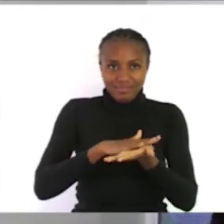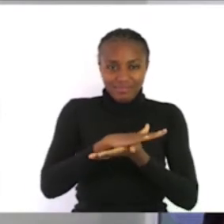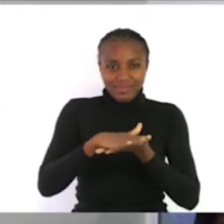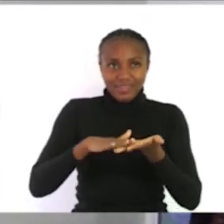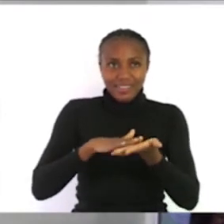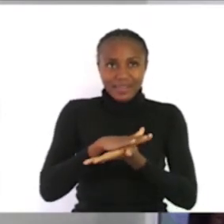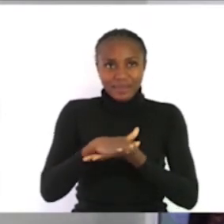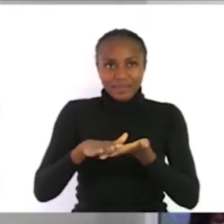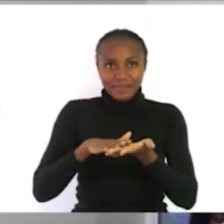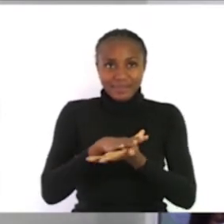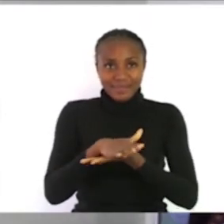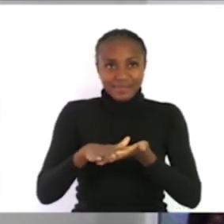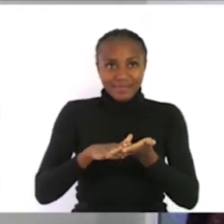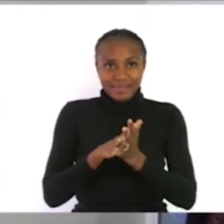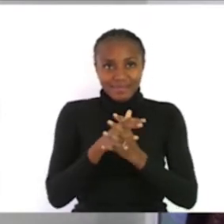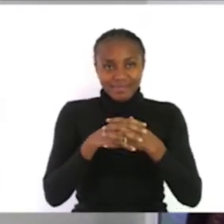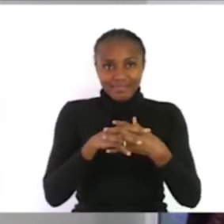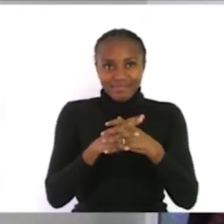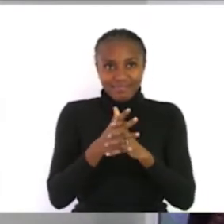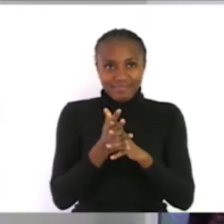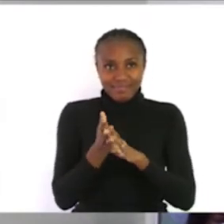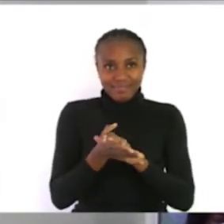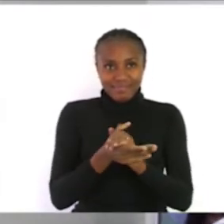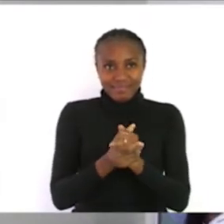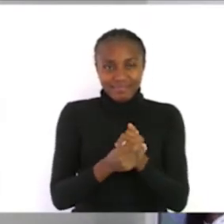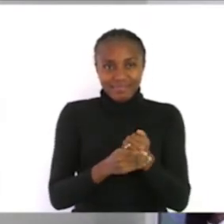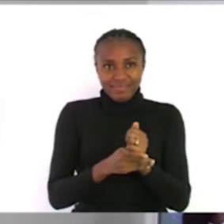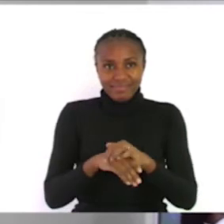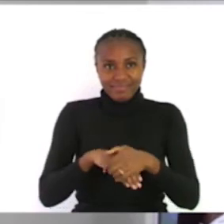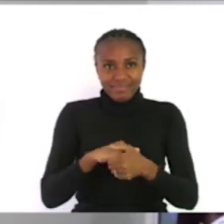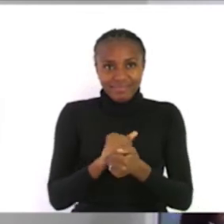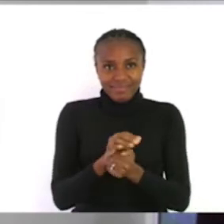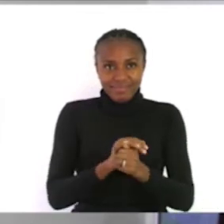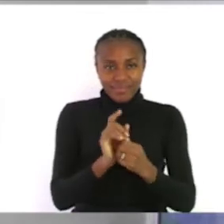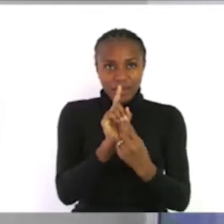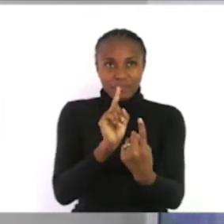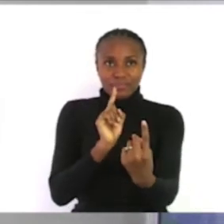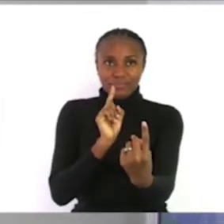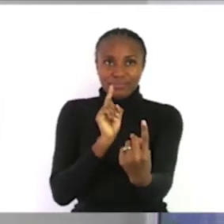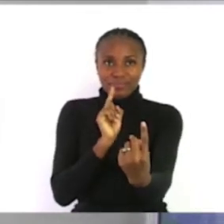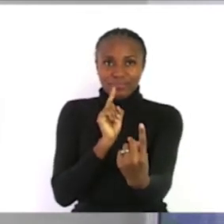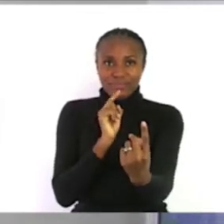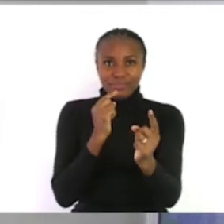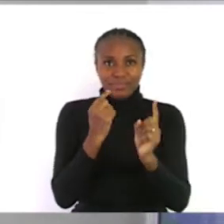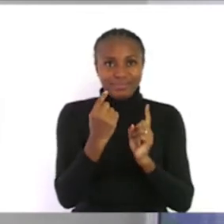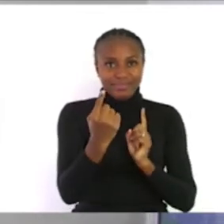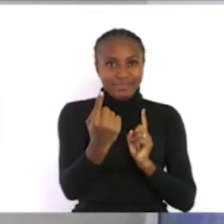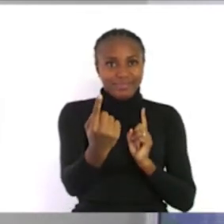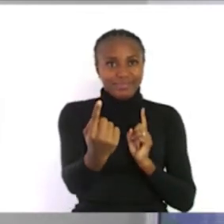you rub your hands between the fingers in and out and then we practice social distance